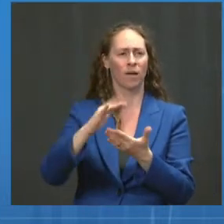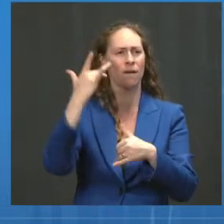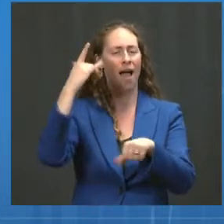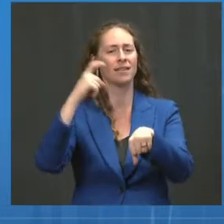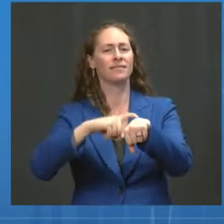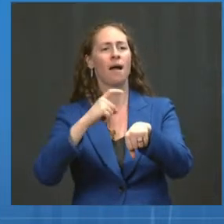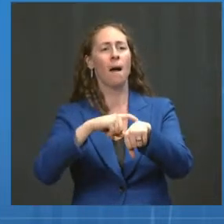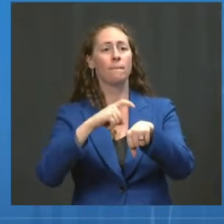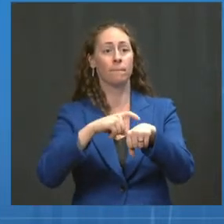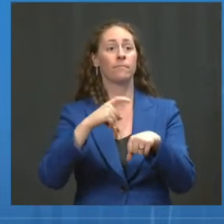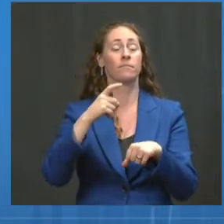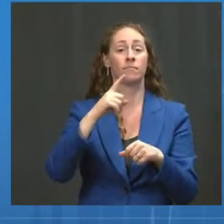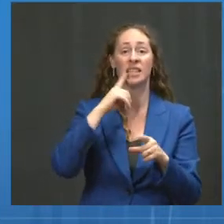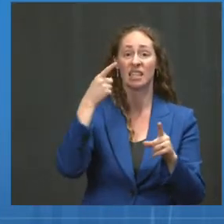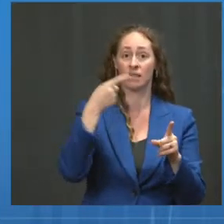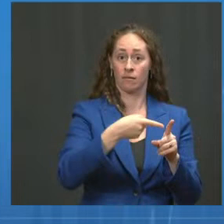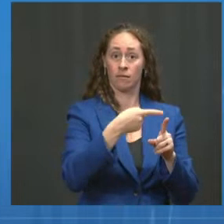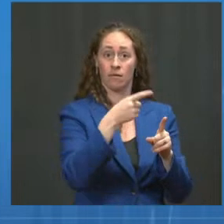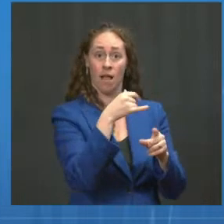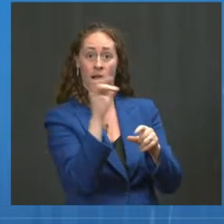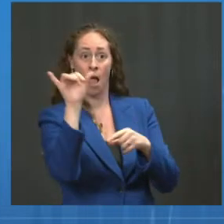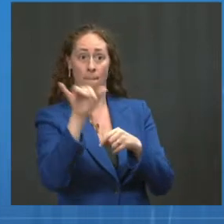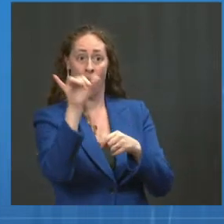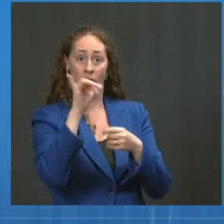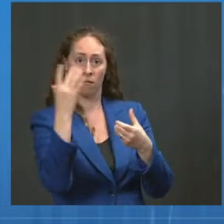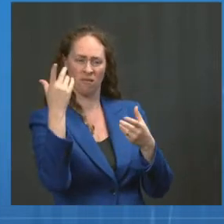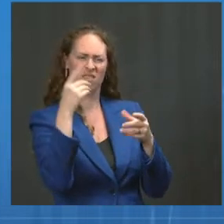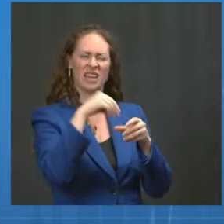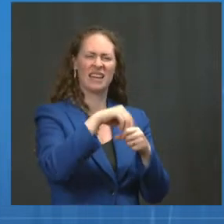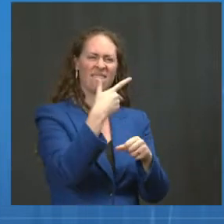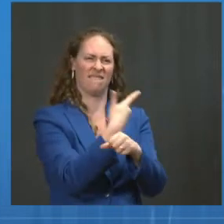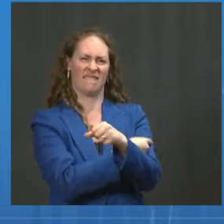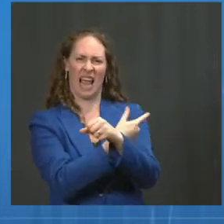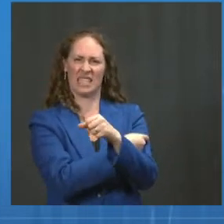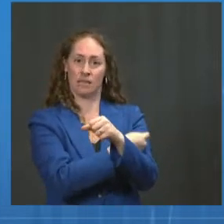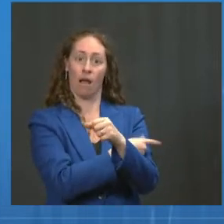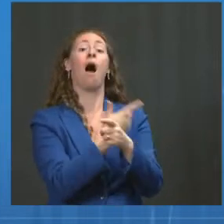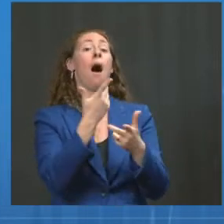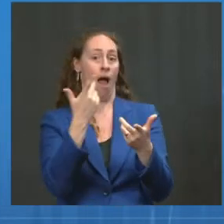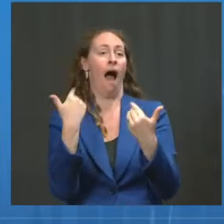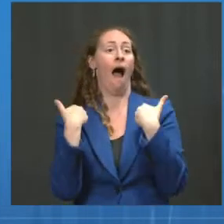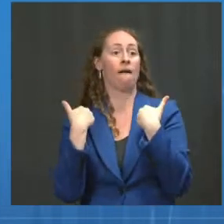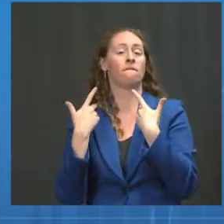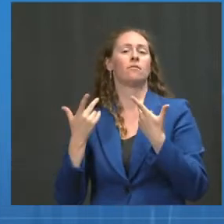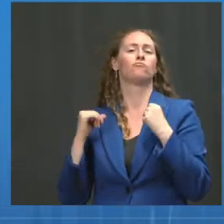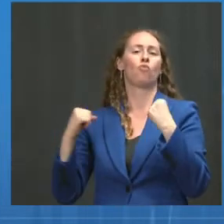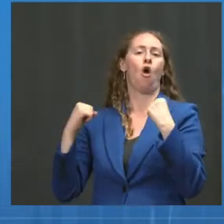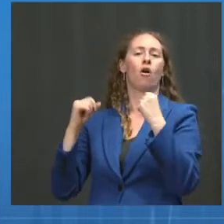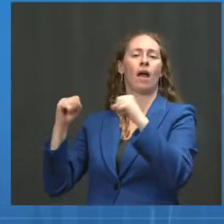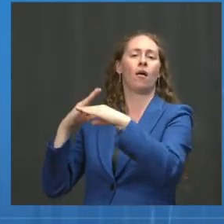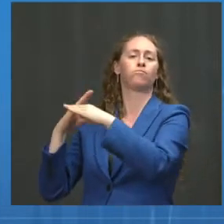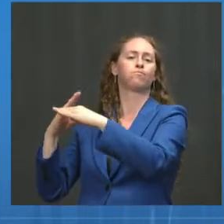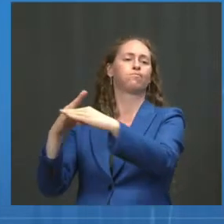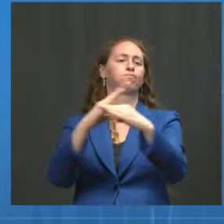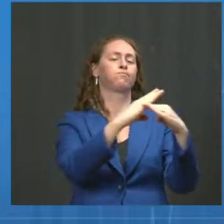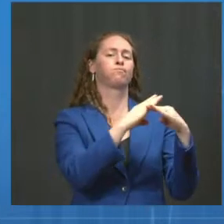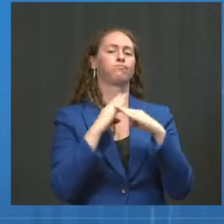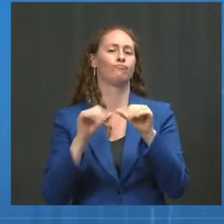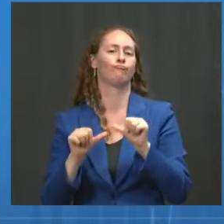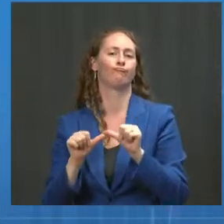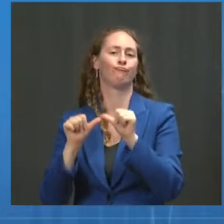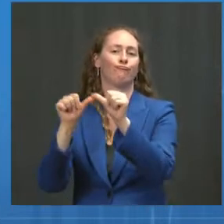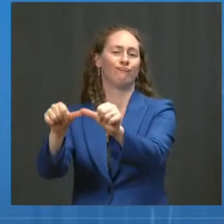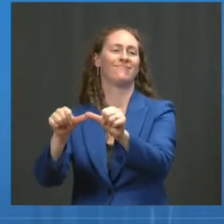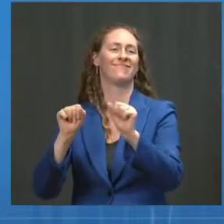higher levels of antibody may be required to protect against Delta, and, as I showed you on this former slide,